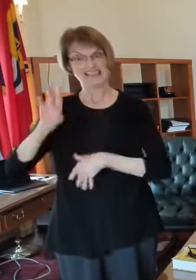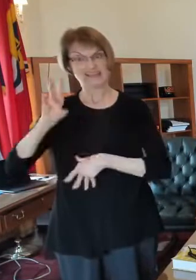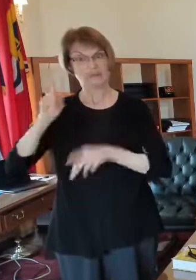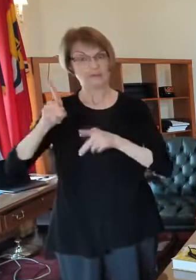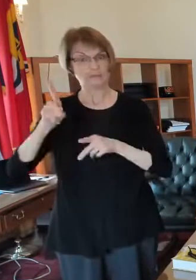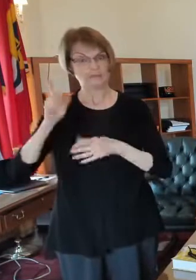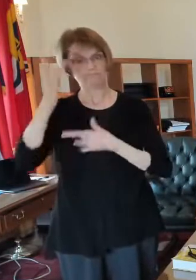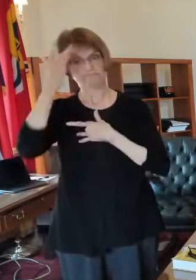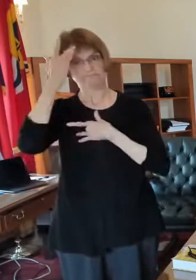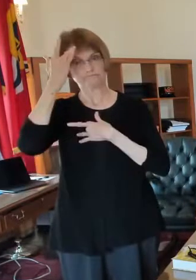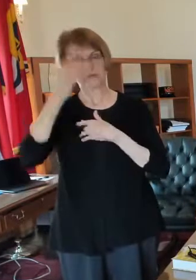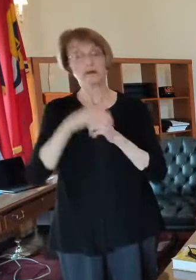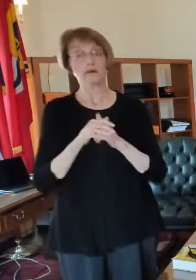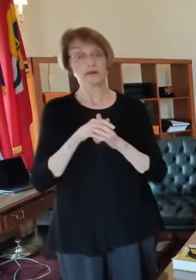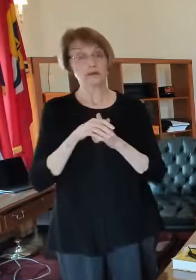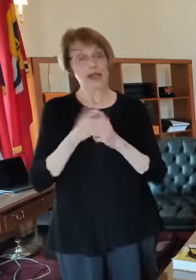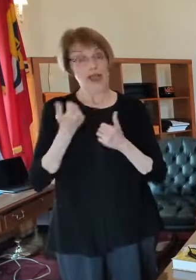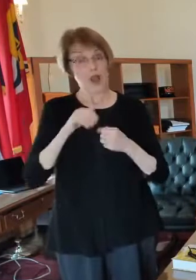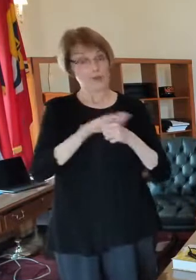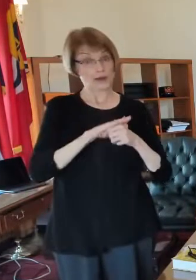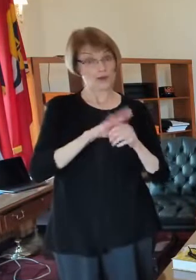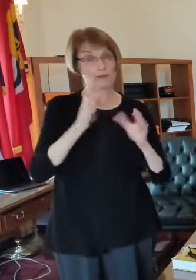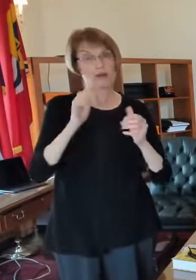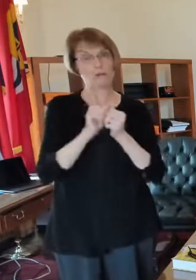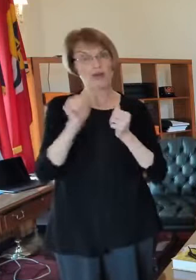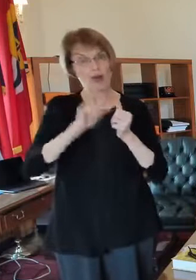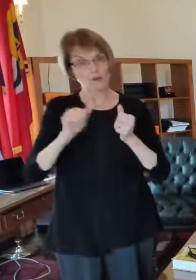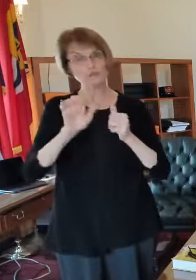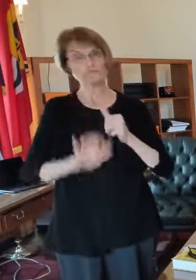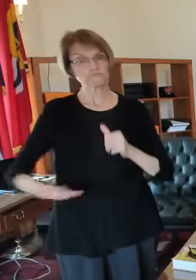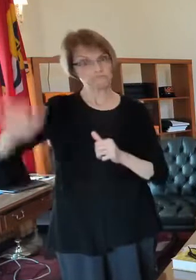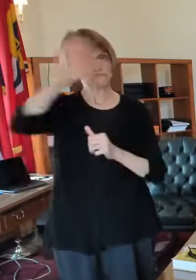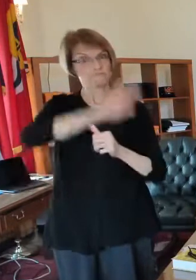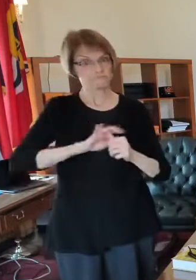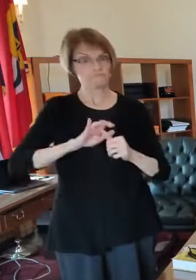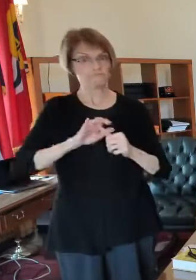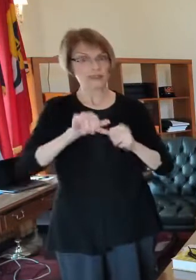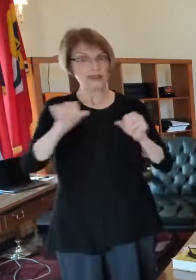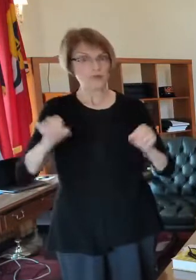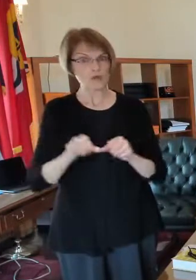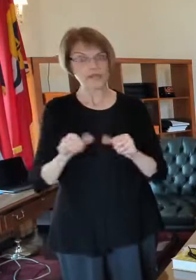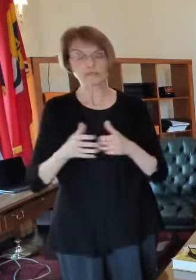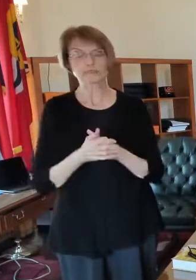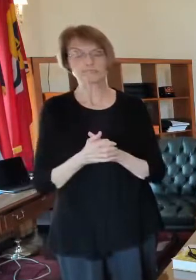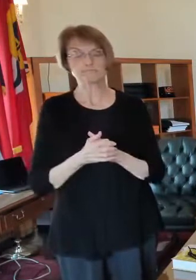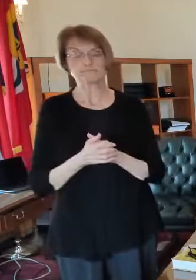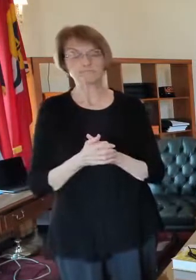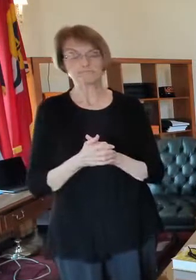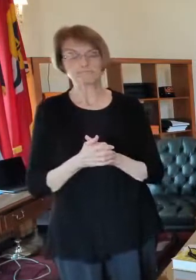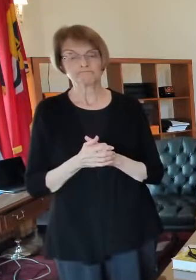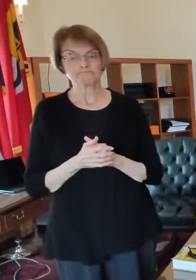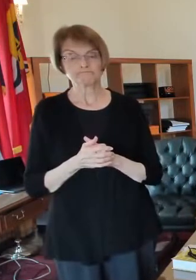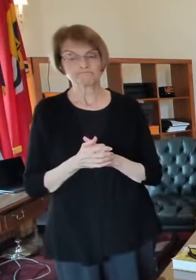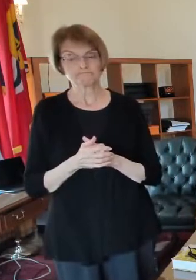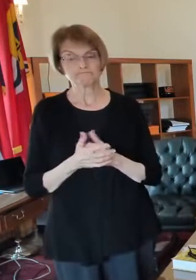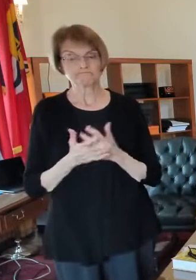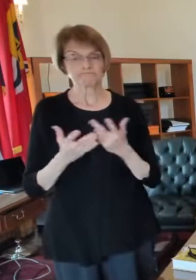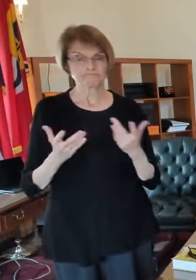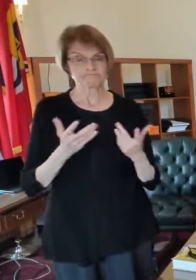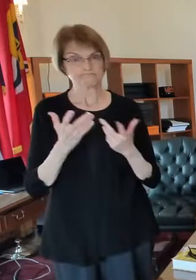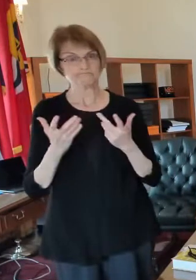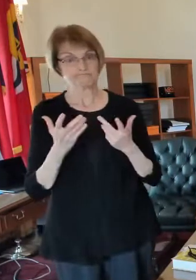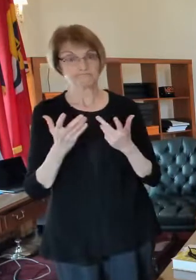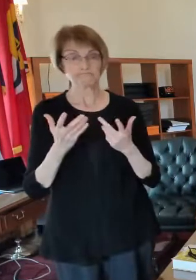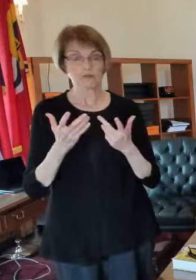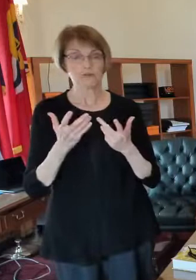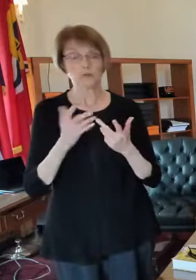that to other areas in in the region we are at or near the